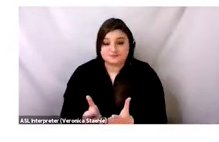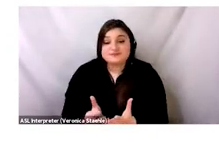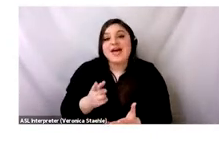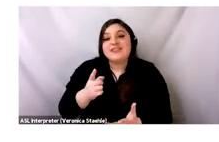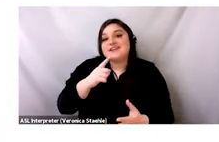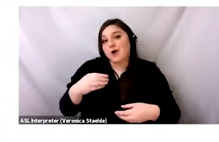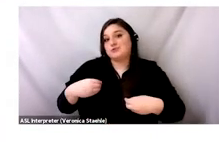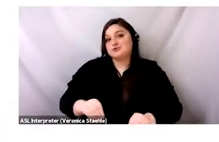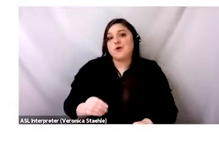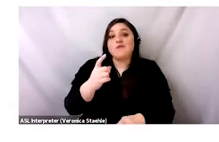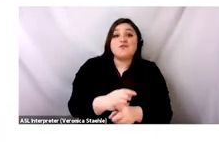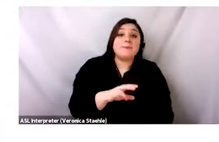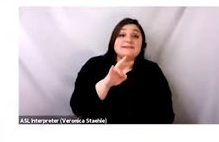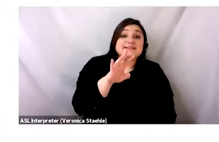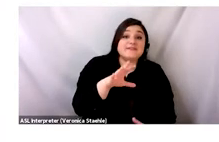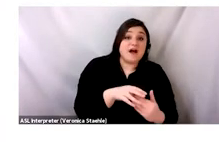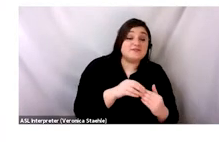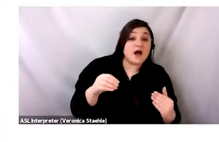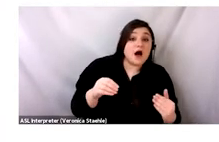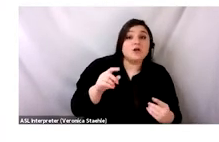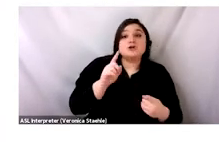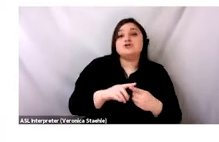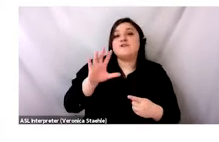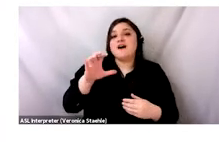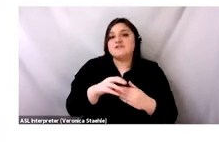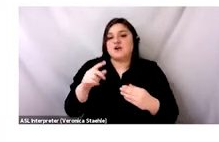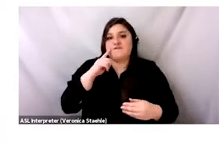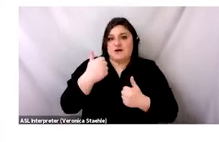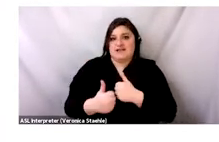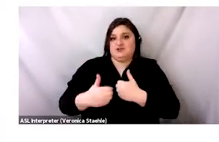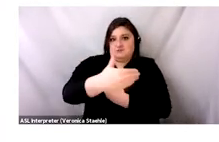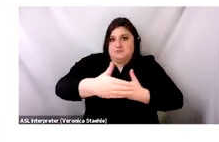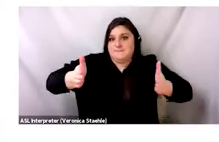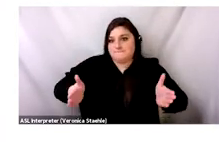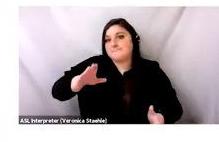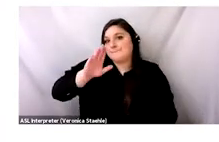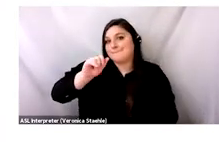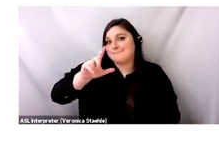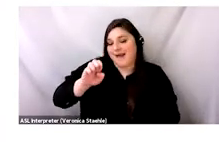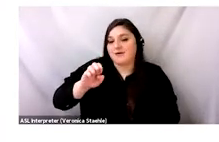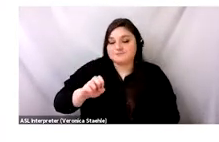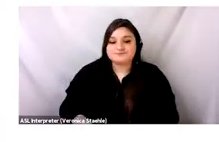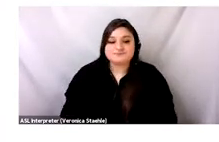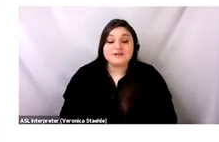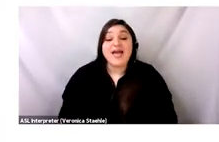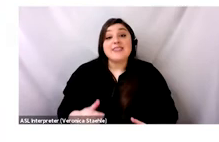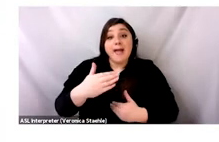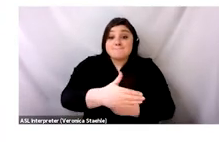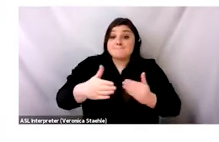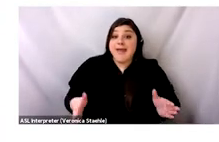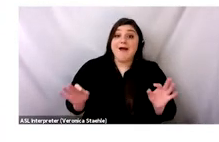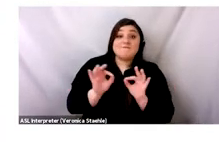by importers and retailers. They're being sold for anywhere from $75 to $500 a piece.